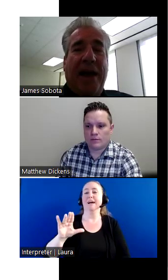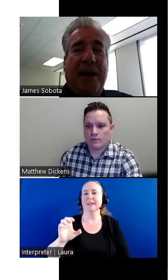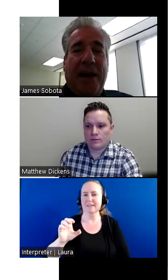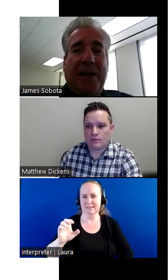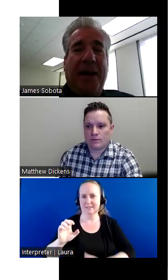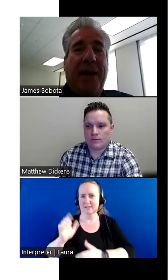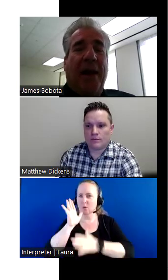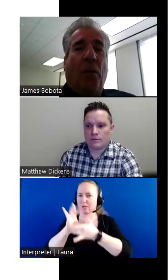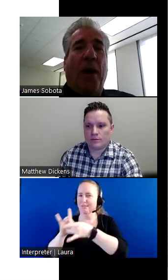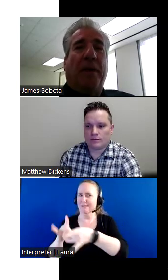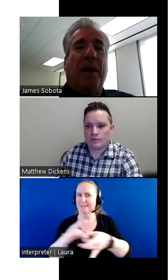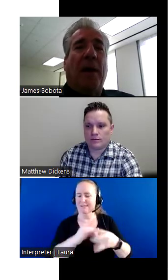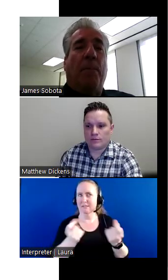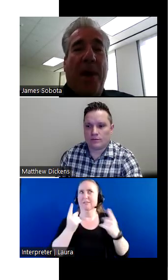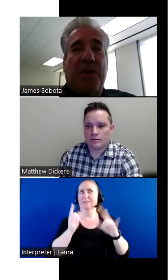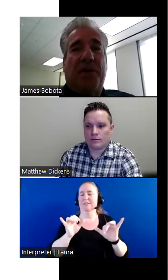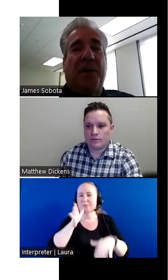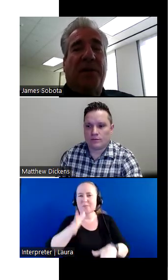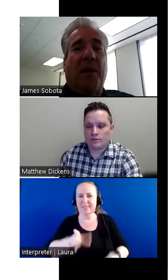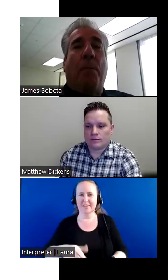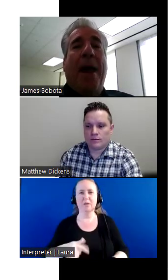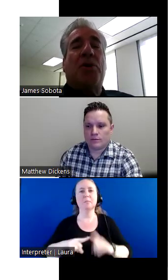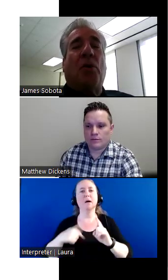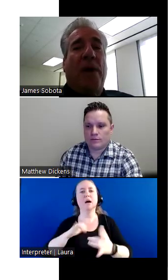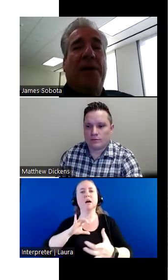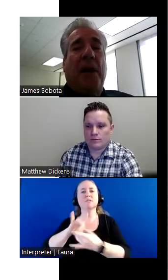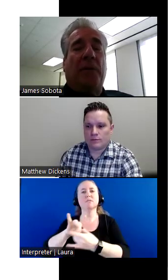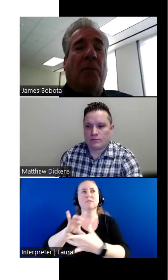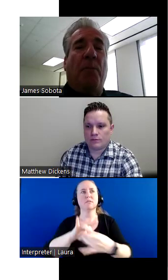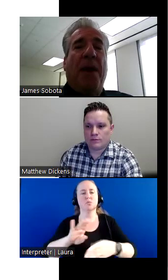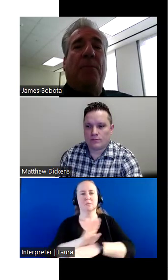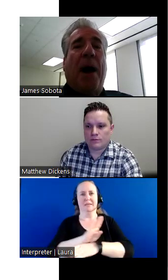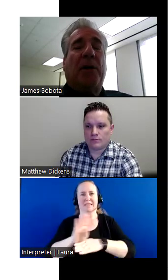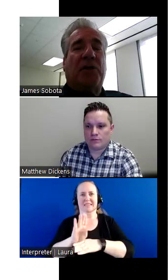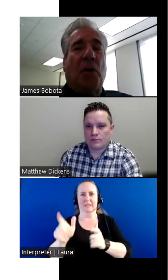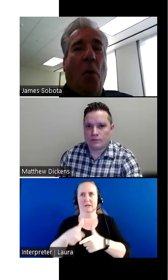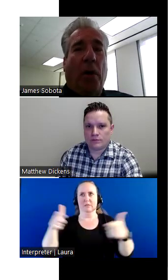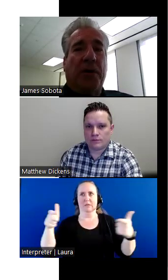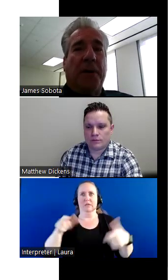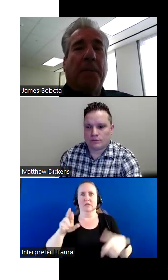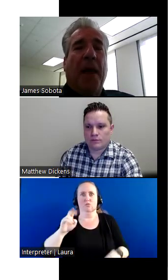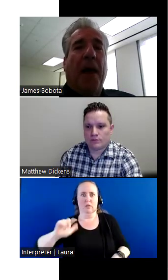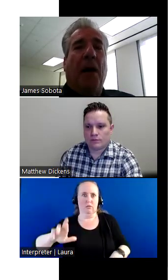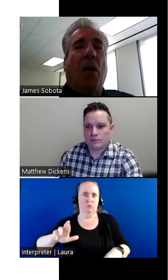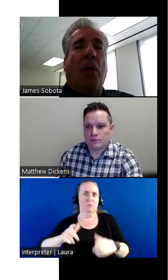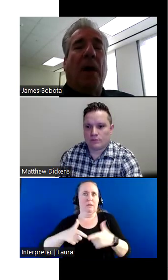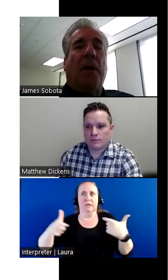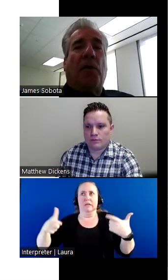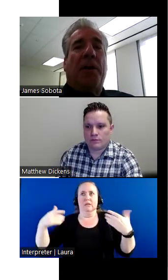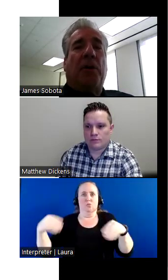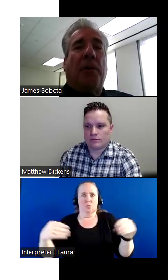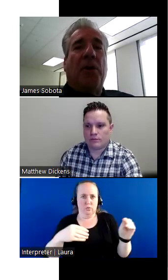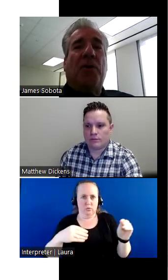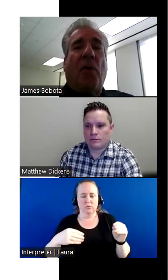connect. I connected with businesses, major retailers or big box stores on